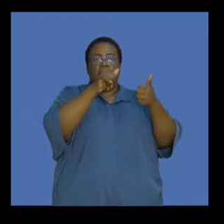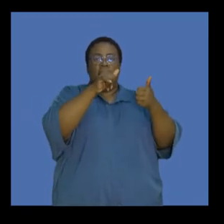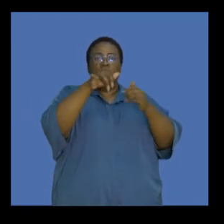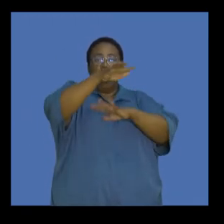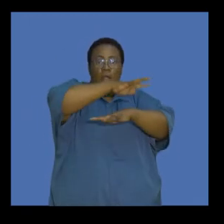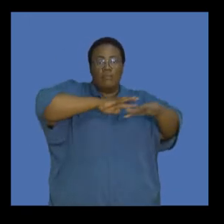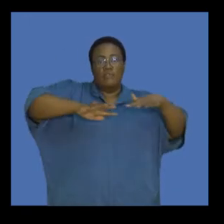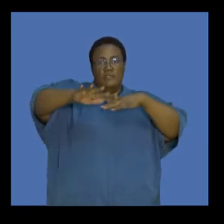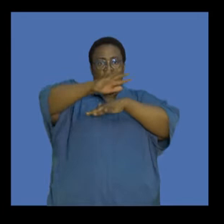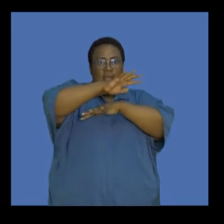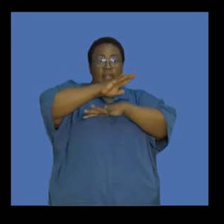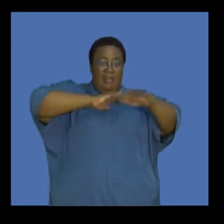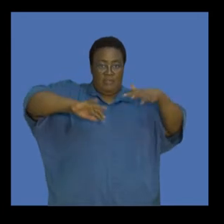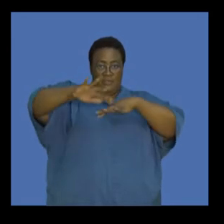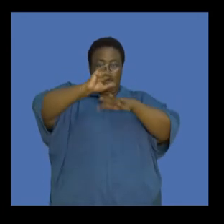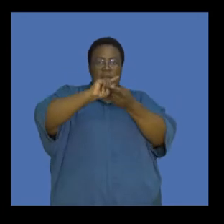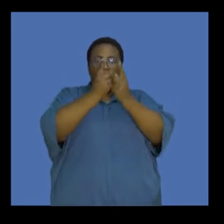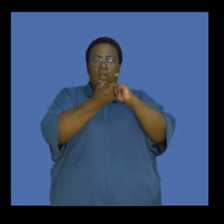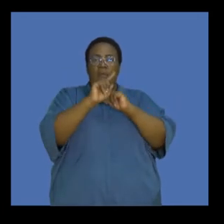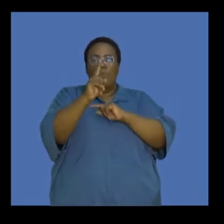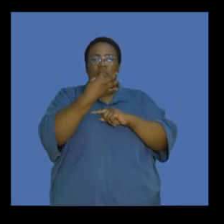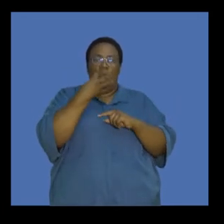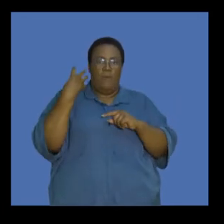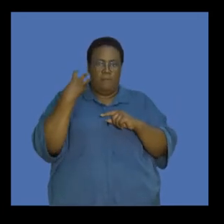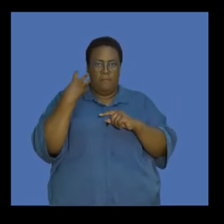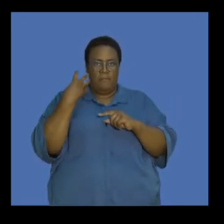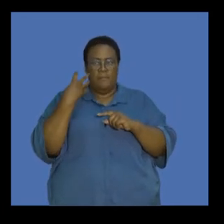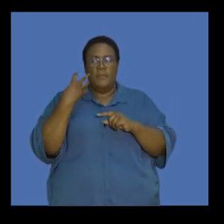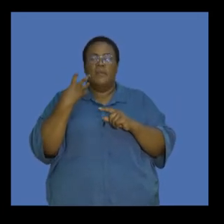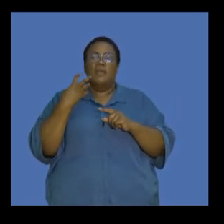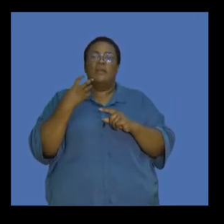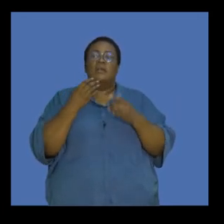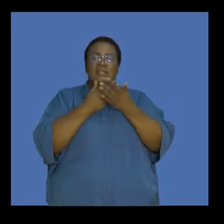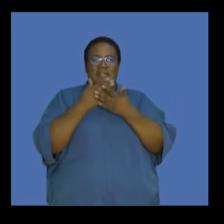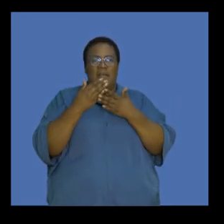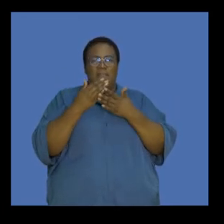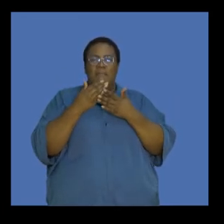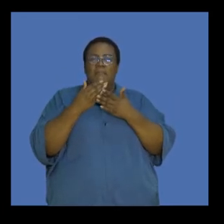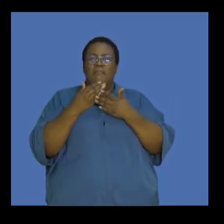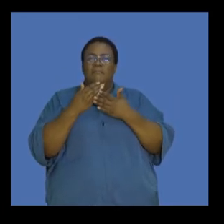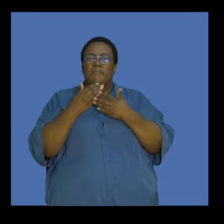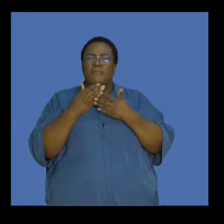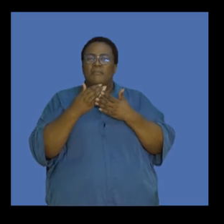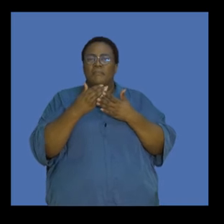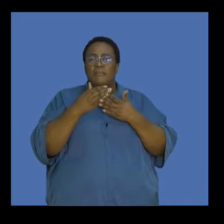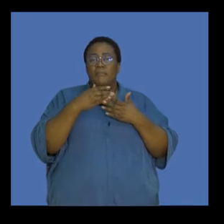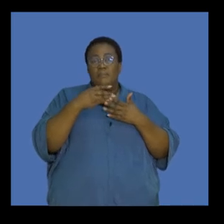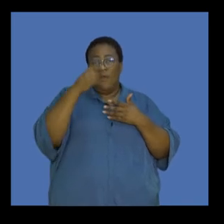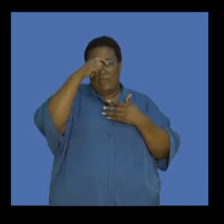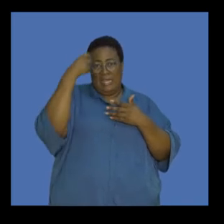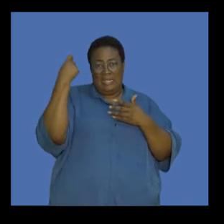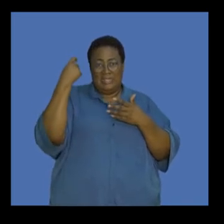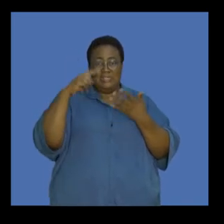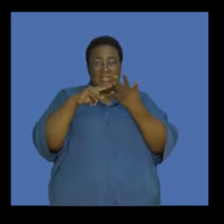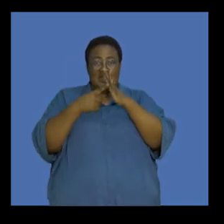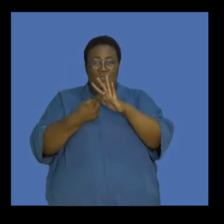atmosphere. So some of that heat escapes out of the atmosphere, but we also know that some of that